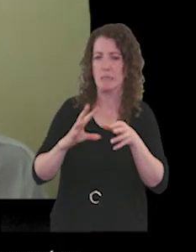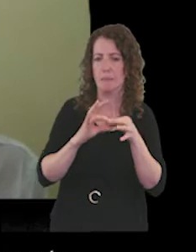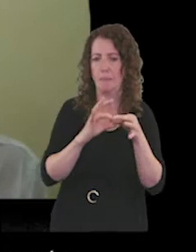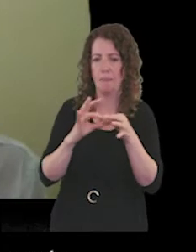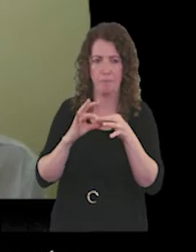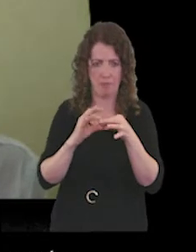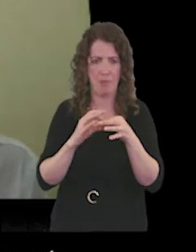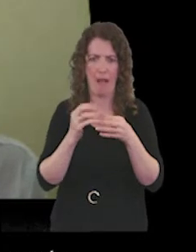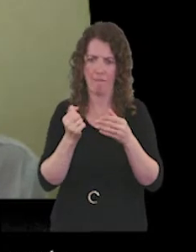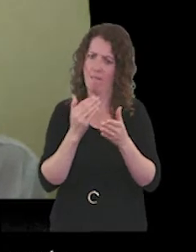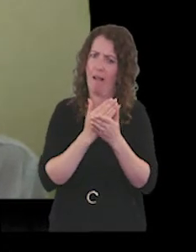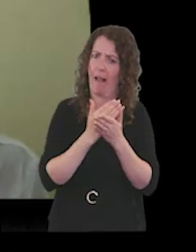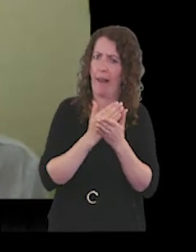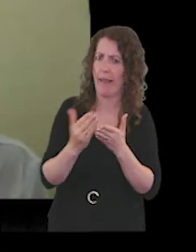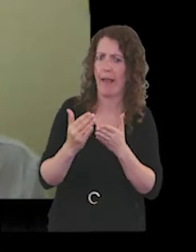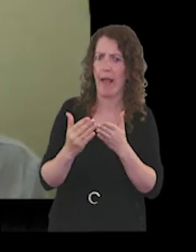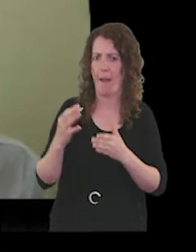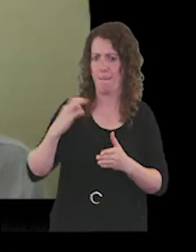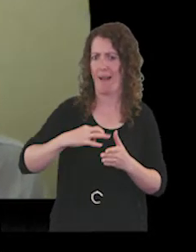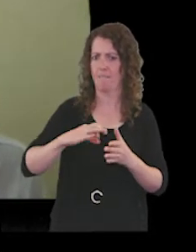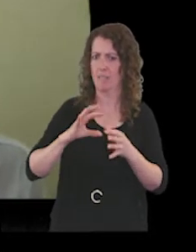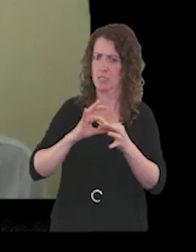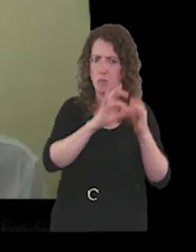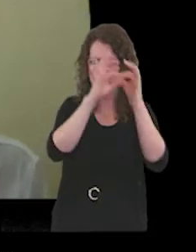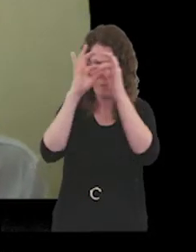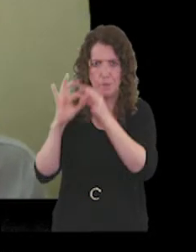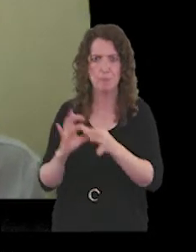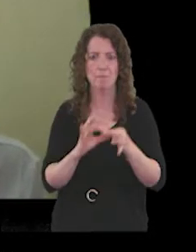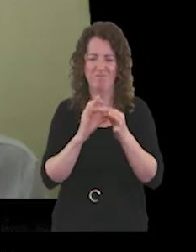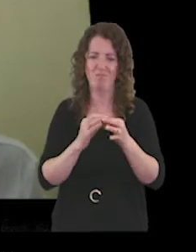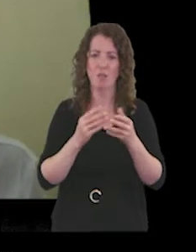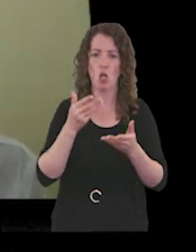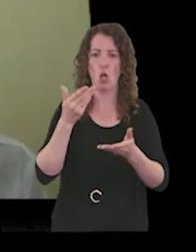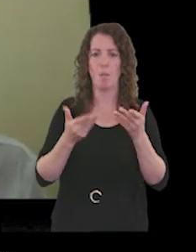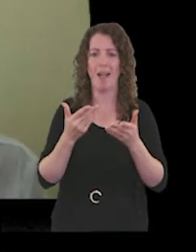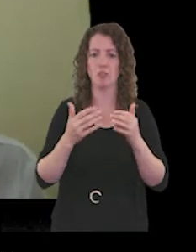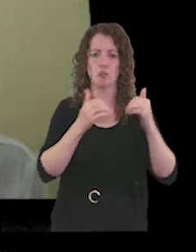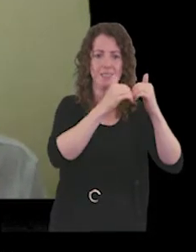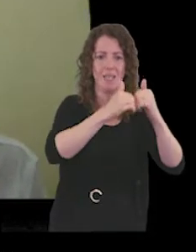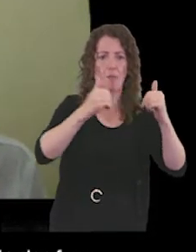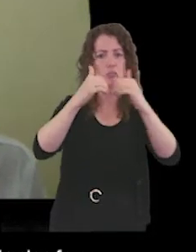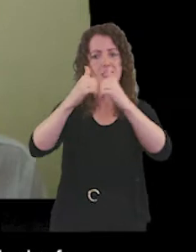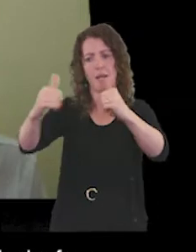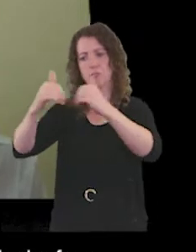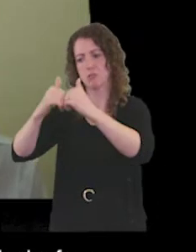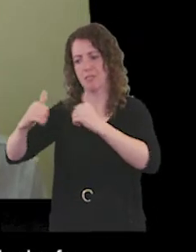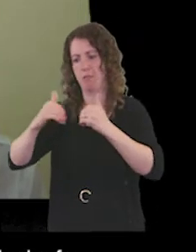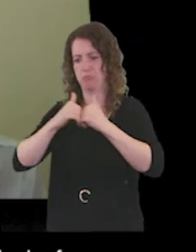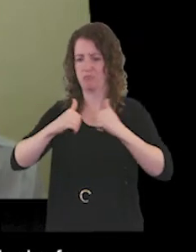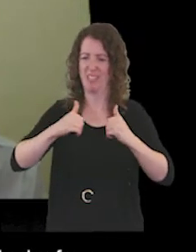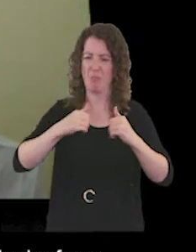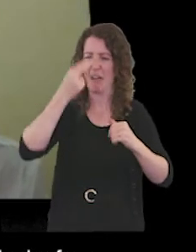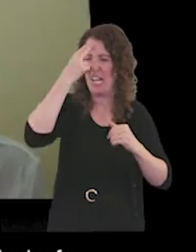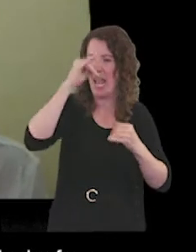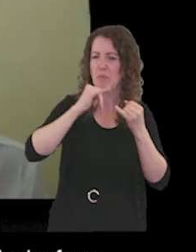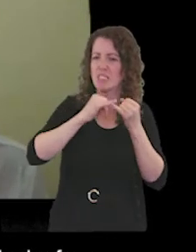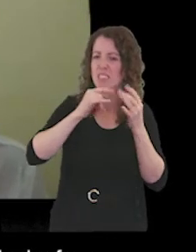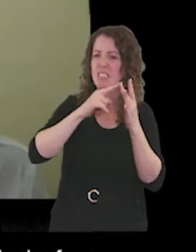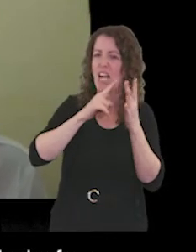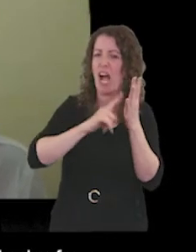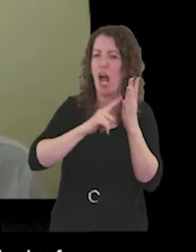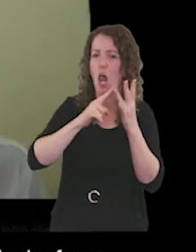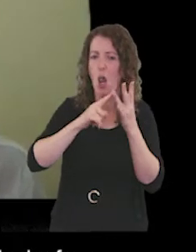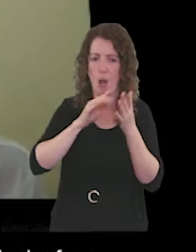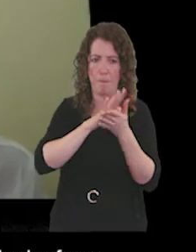obvious benefits um compared to working in what we call organizational organizational silos where you come and get an